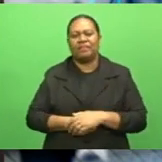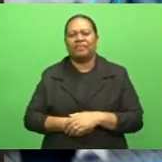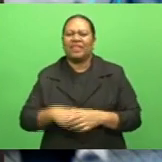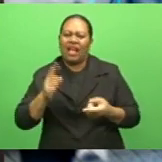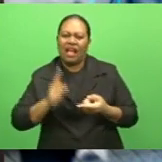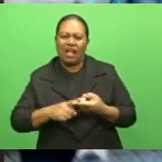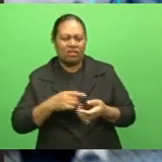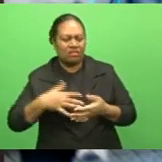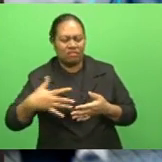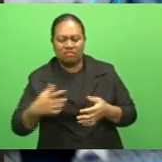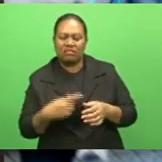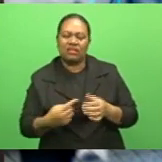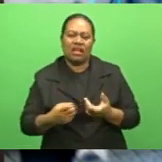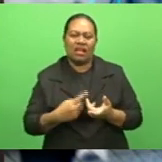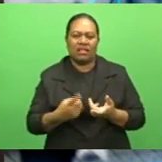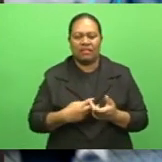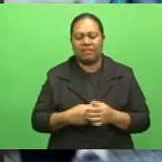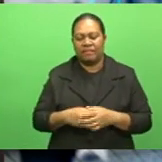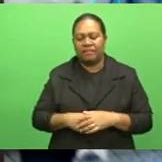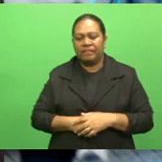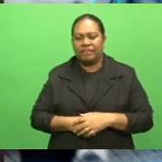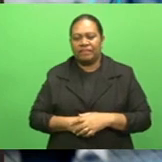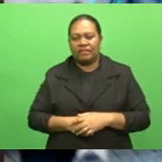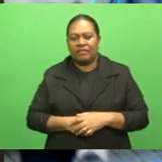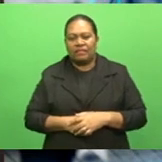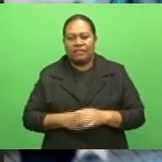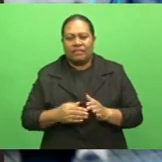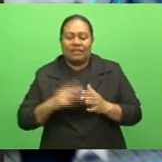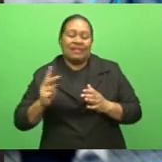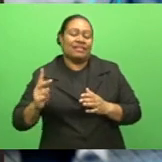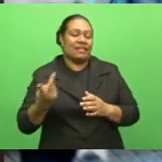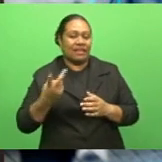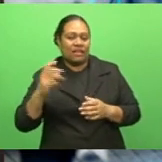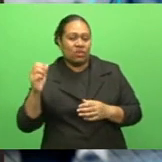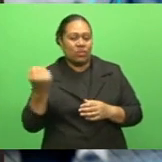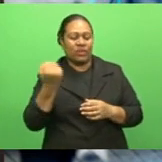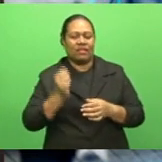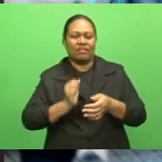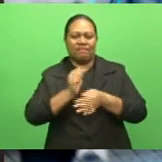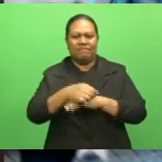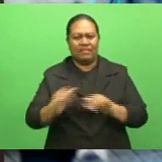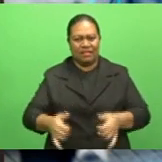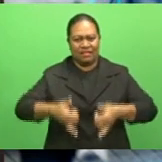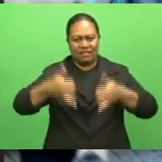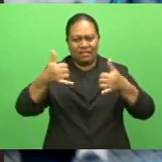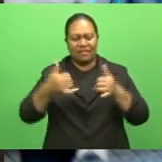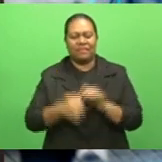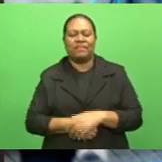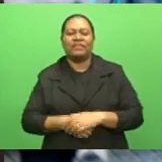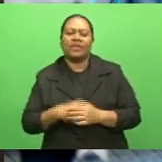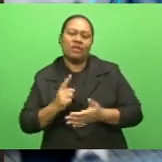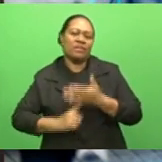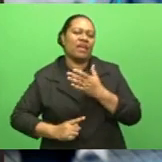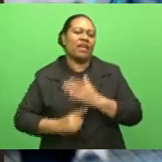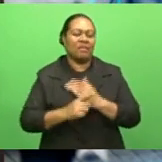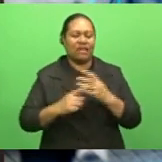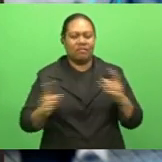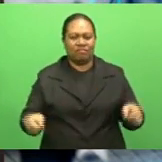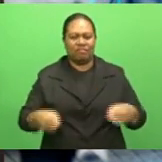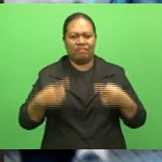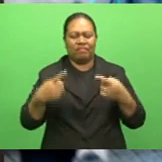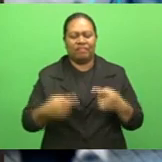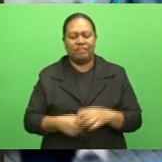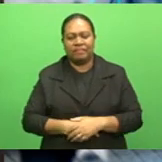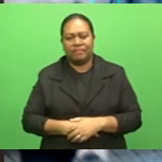Nanduva in their lineup this week. Out for their second win, the defending Skipper Cup champions will be going into the match with humility.